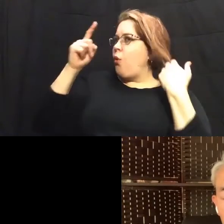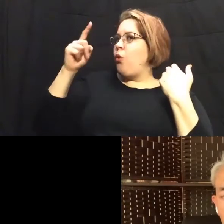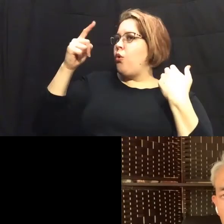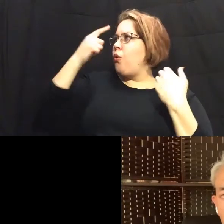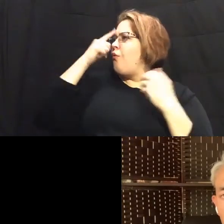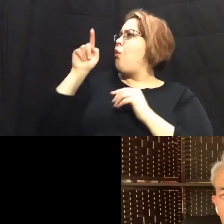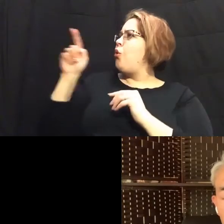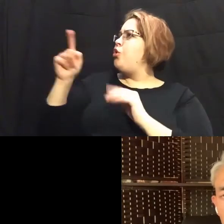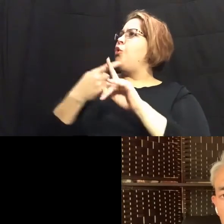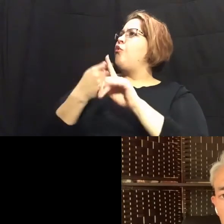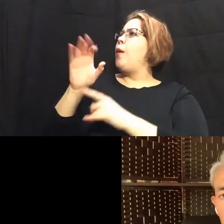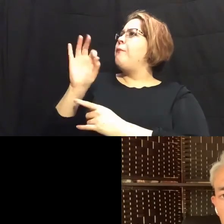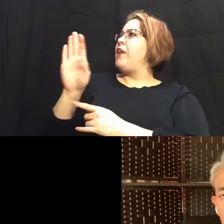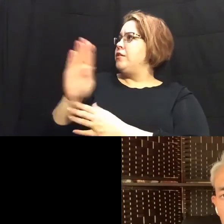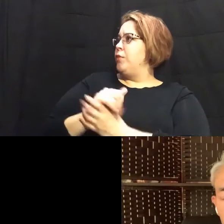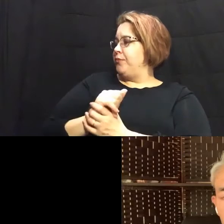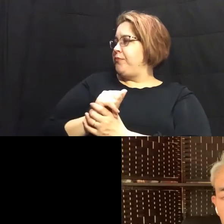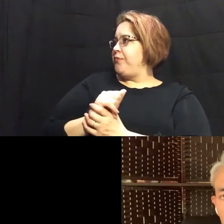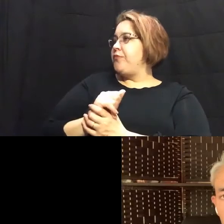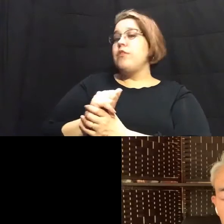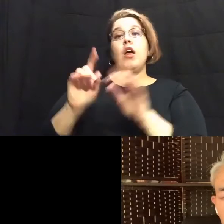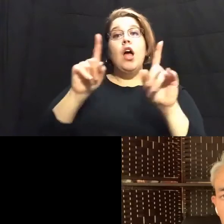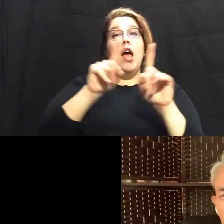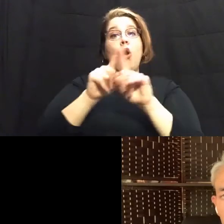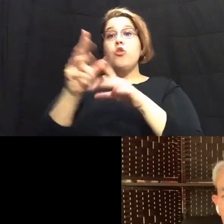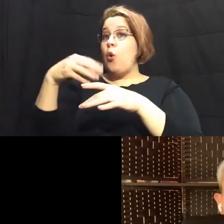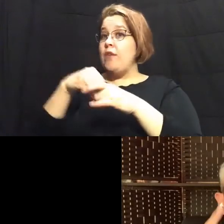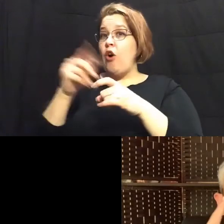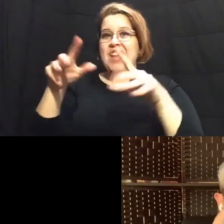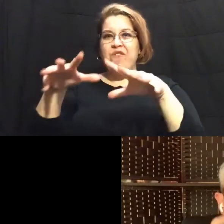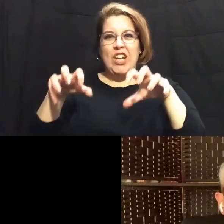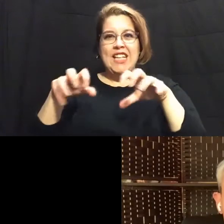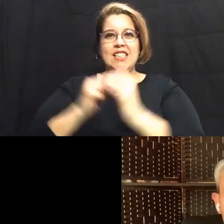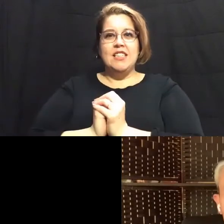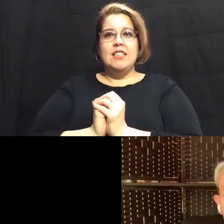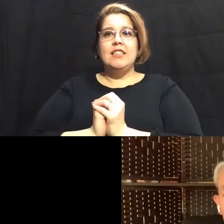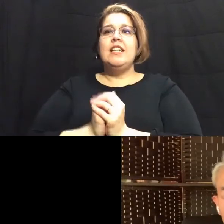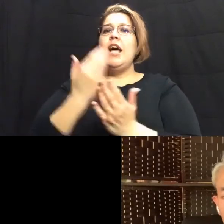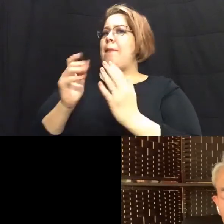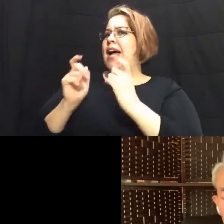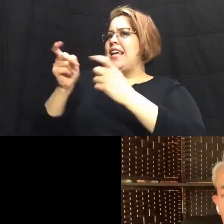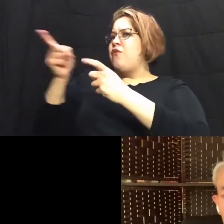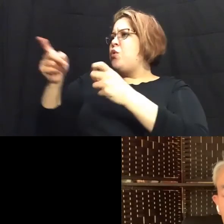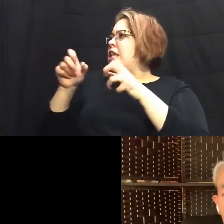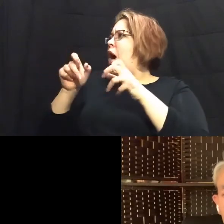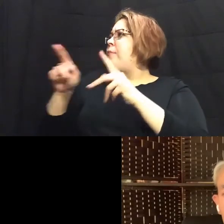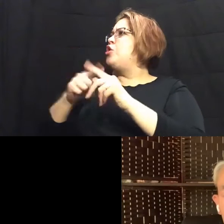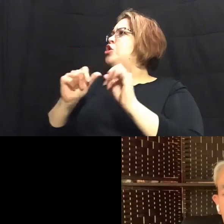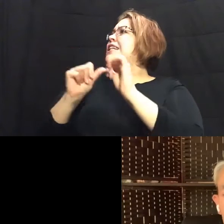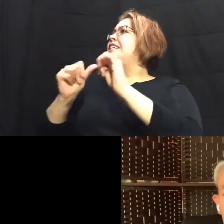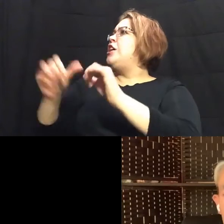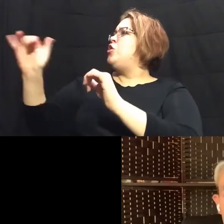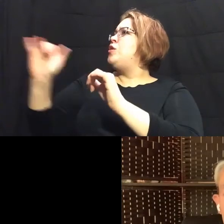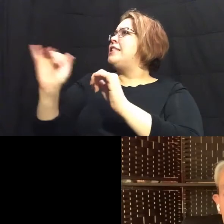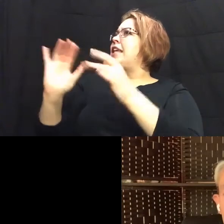from facebook and it also involves the freeze um and it might give you a chance to continue that um